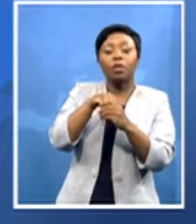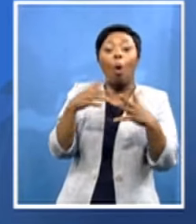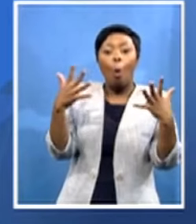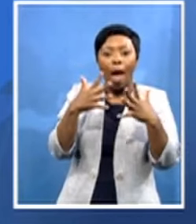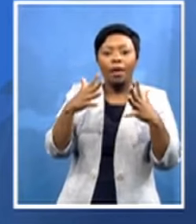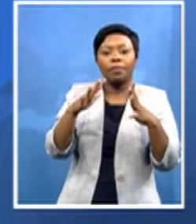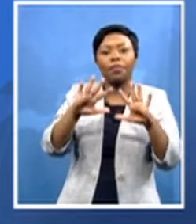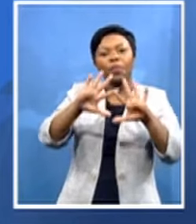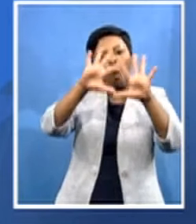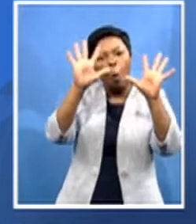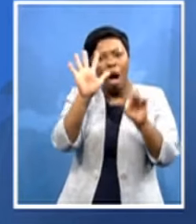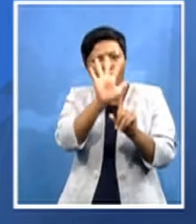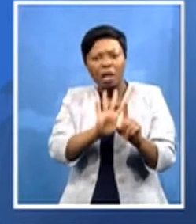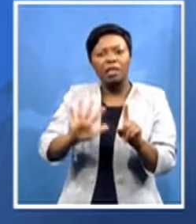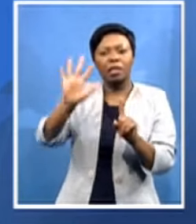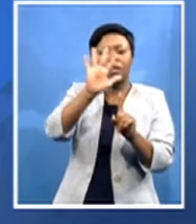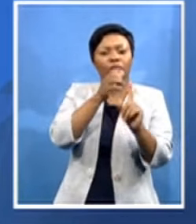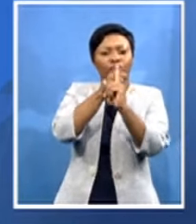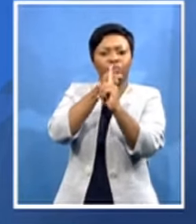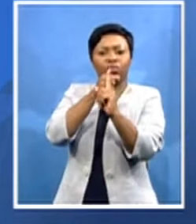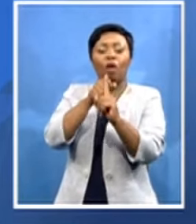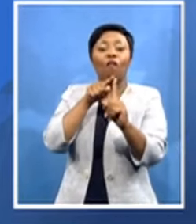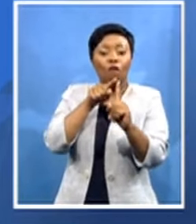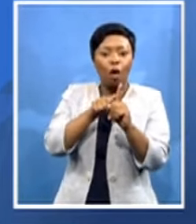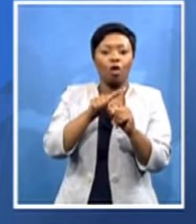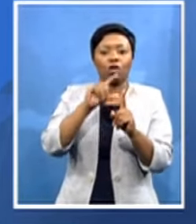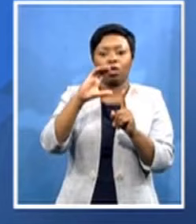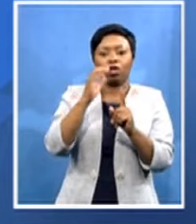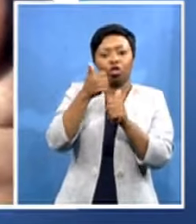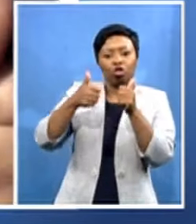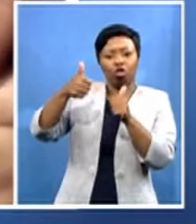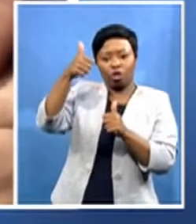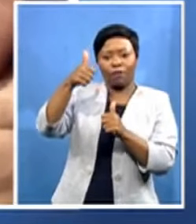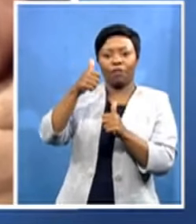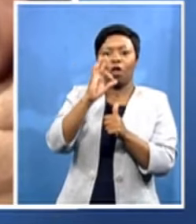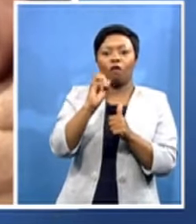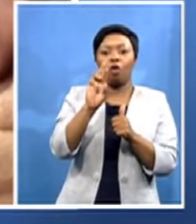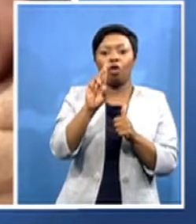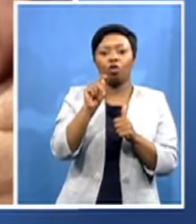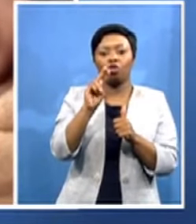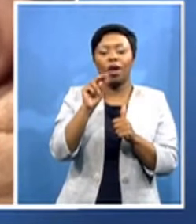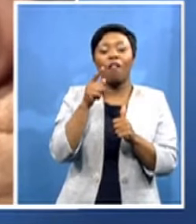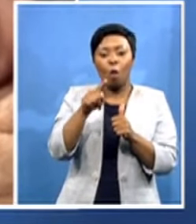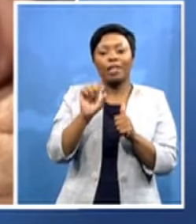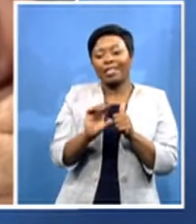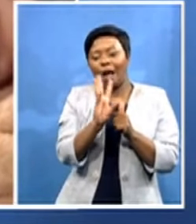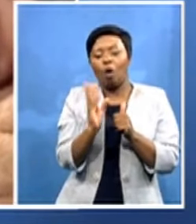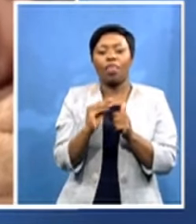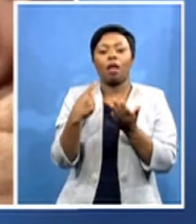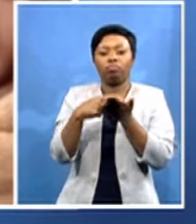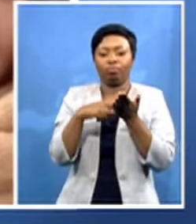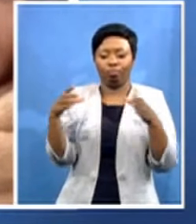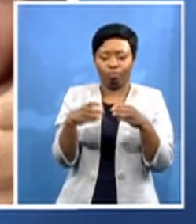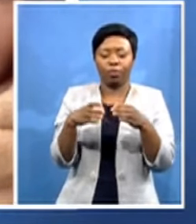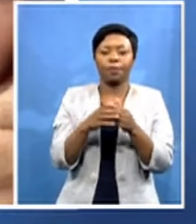chief fortune charumbira for the southern region caucus just give us a sense why is the cedric region so eager to